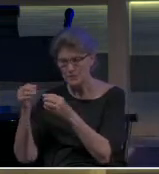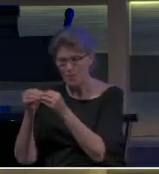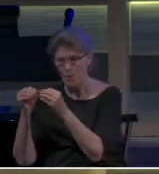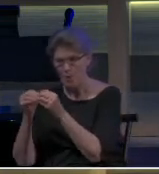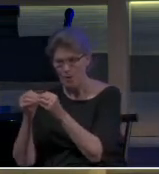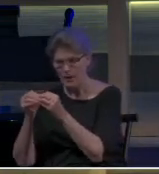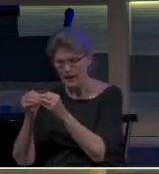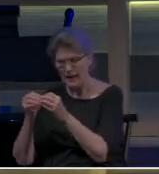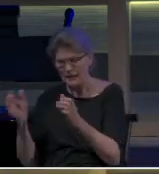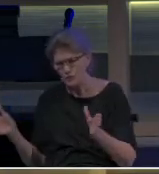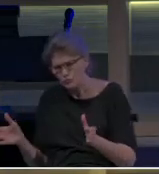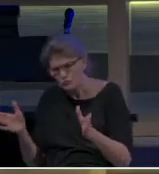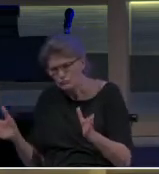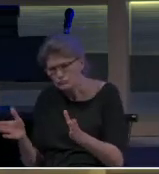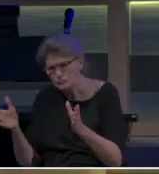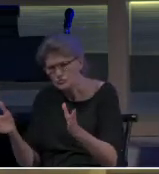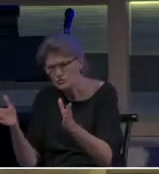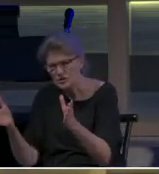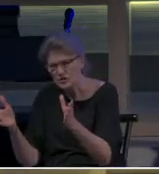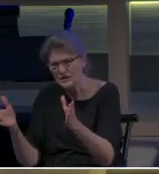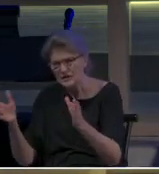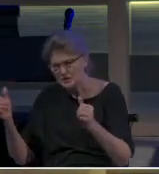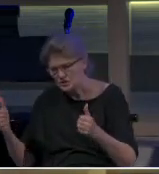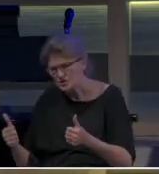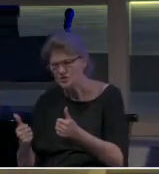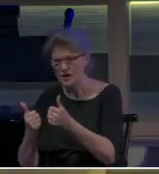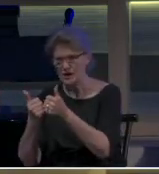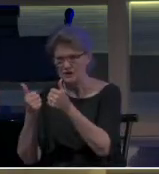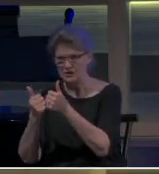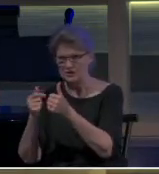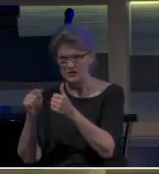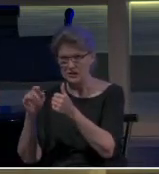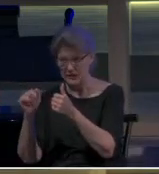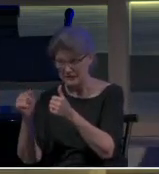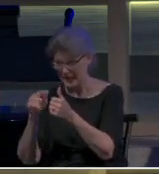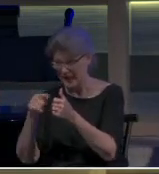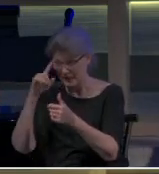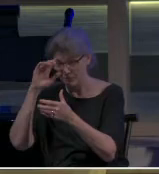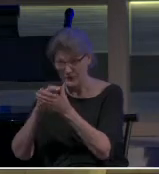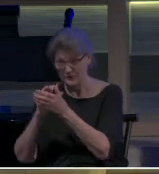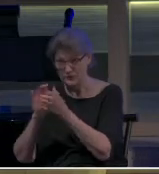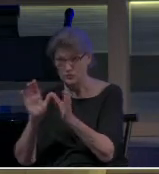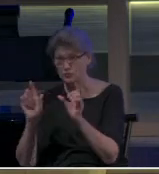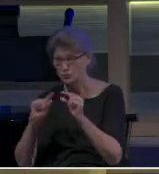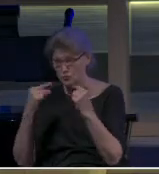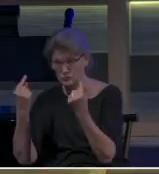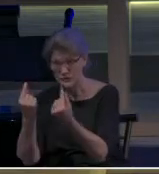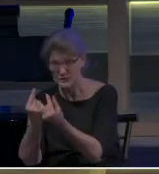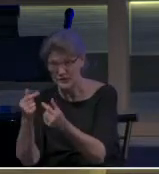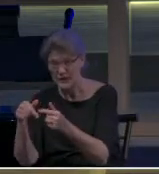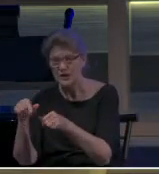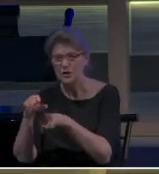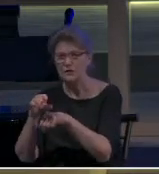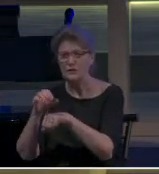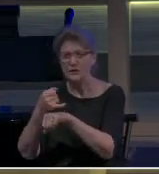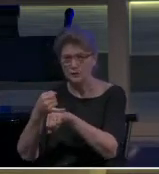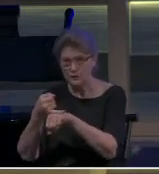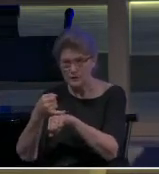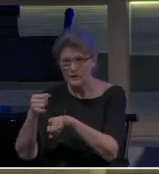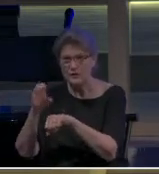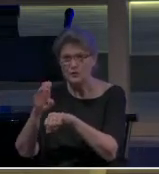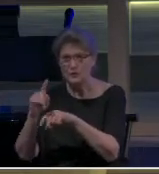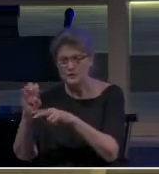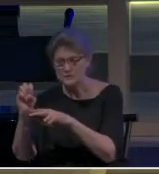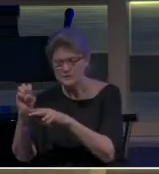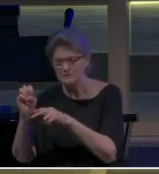equipping and encouraging and challenging Titus and the believing community to make sure they are